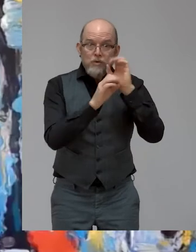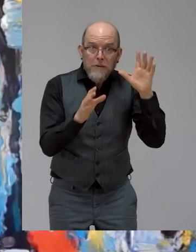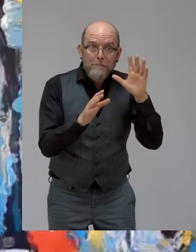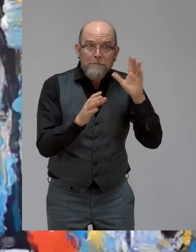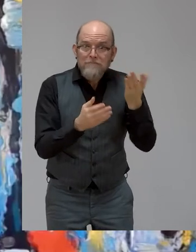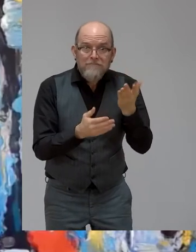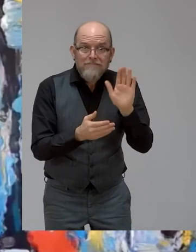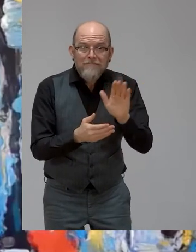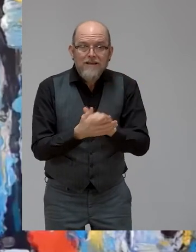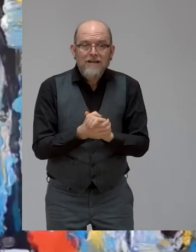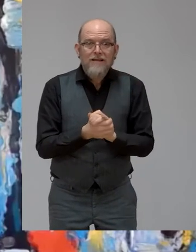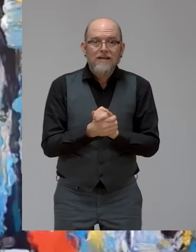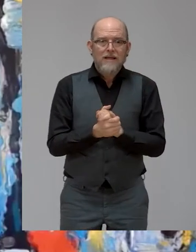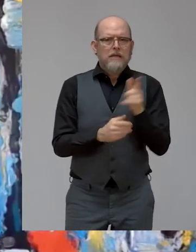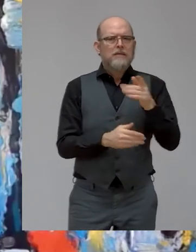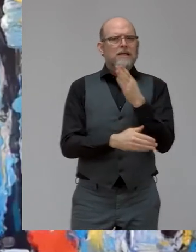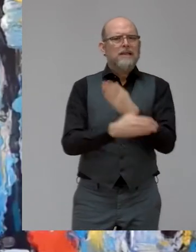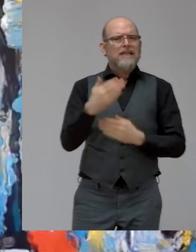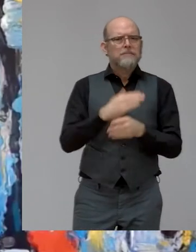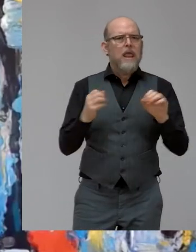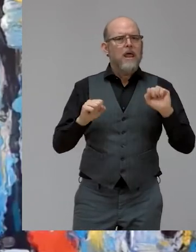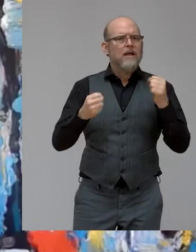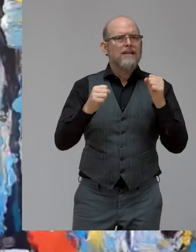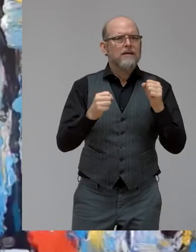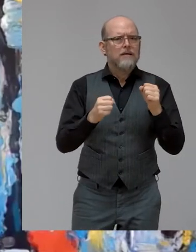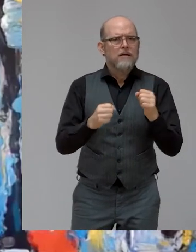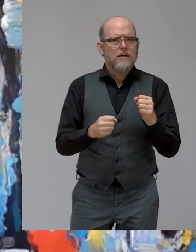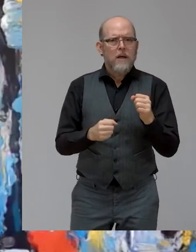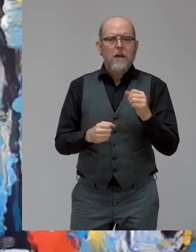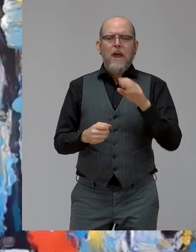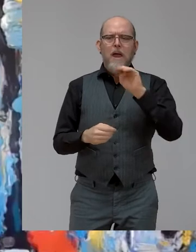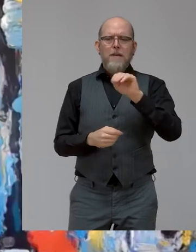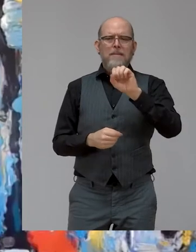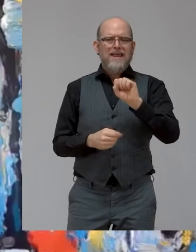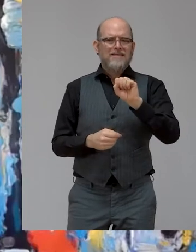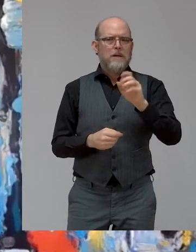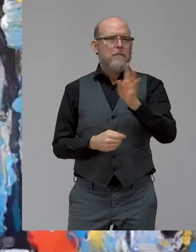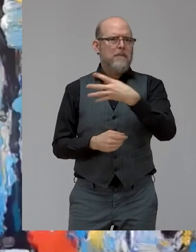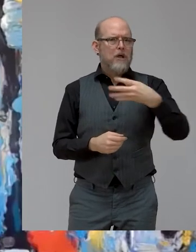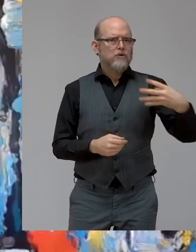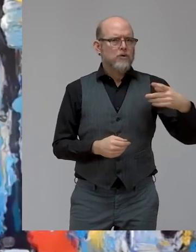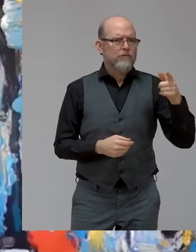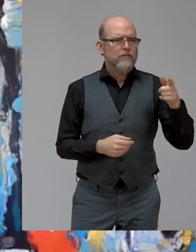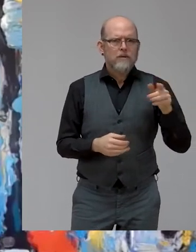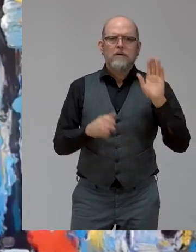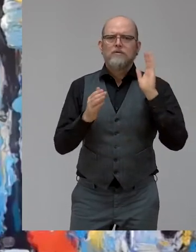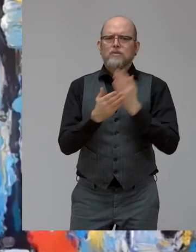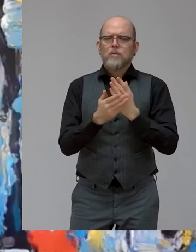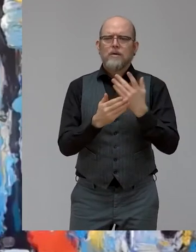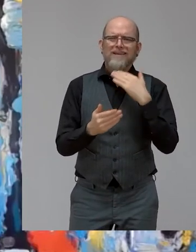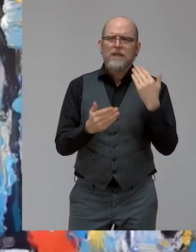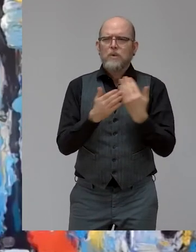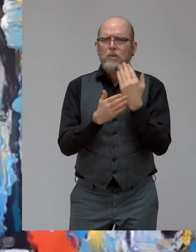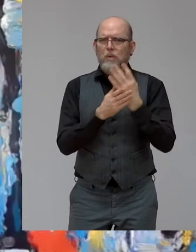evangelist of Microsoft, um, uh, and I'm an amazing thought leader in the accessibility field. Hector, please